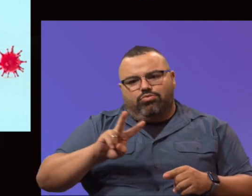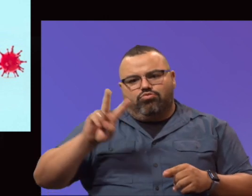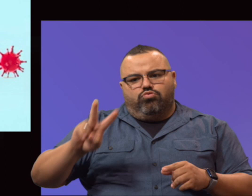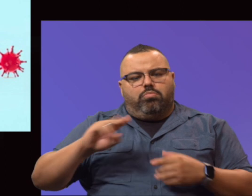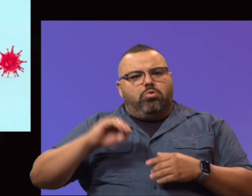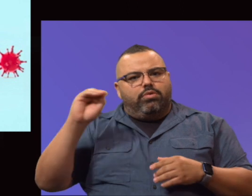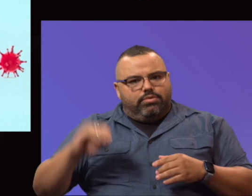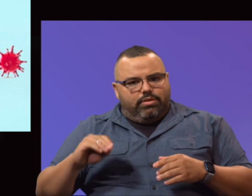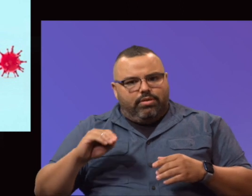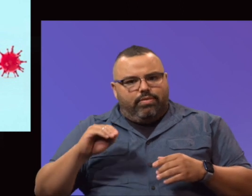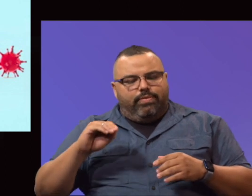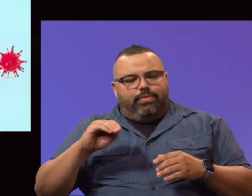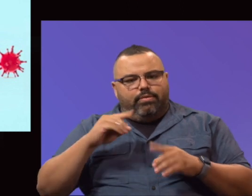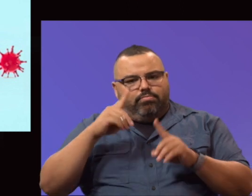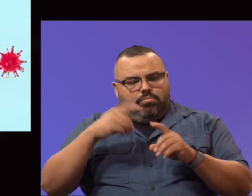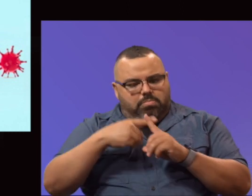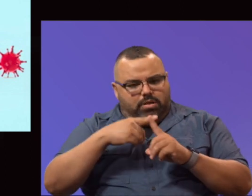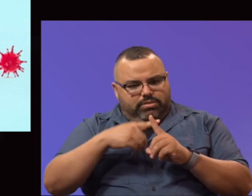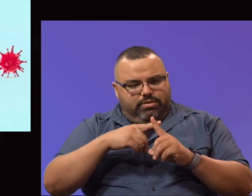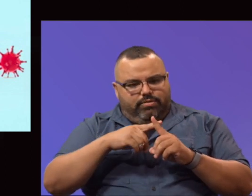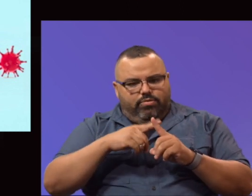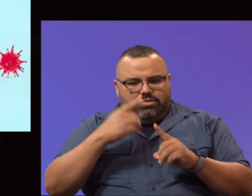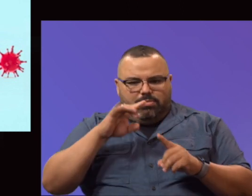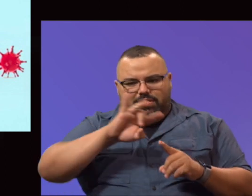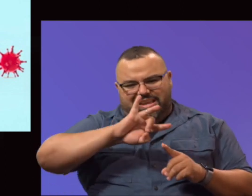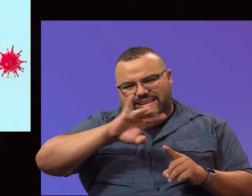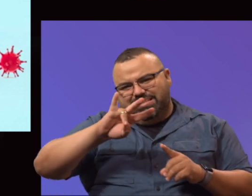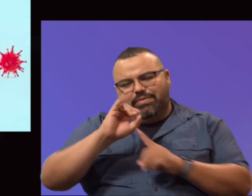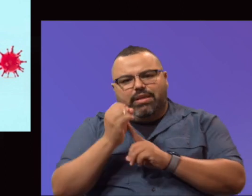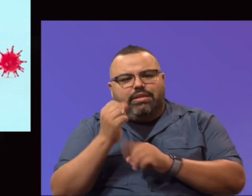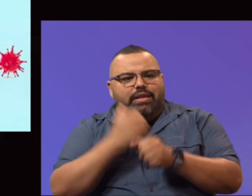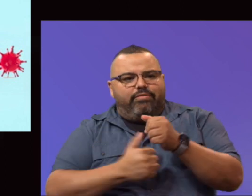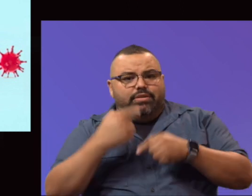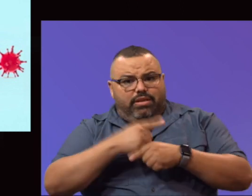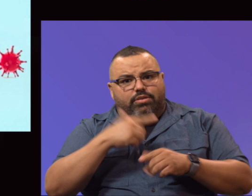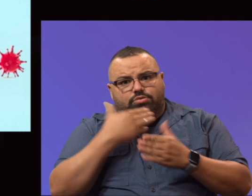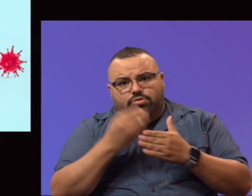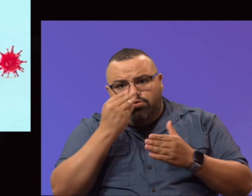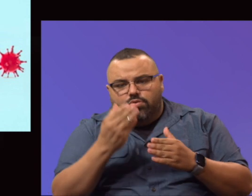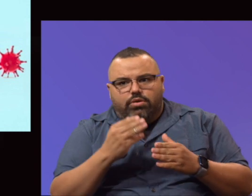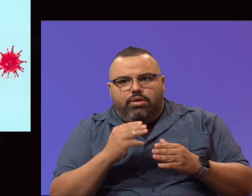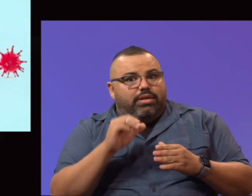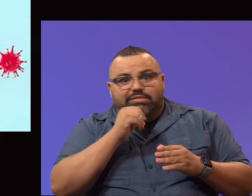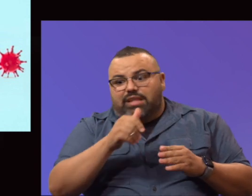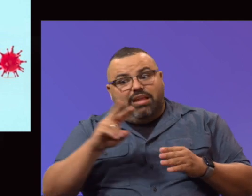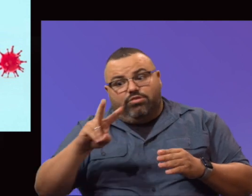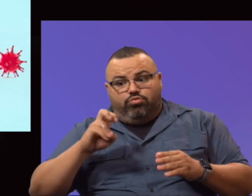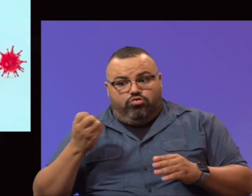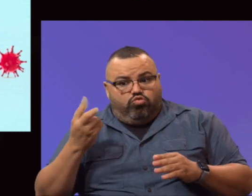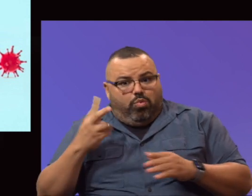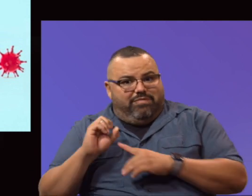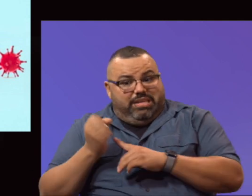The infection rate, we're seeing about 87 cases per day, and this is actually good news. It's nowhere near the 212